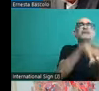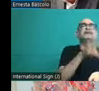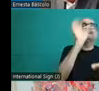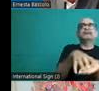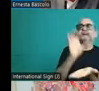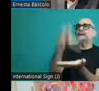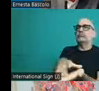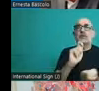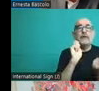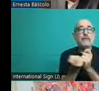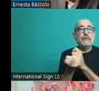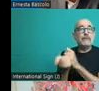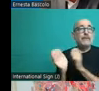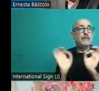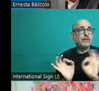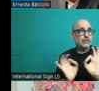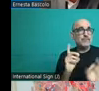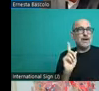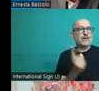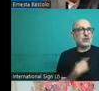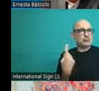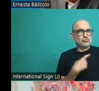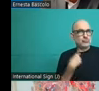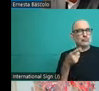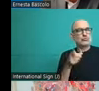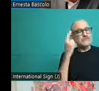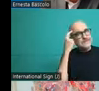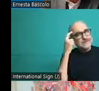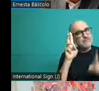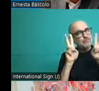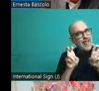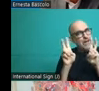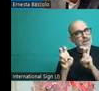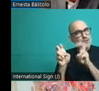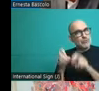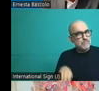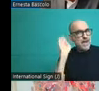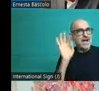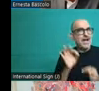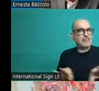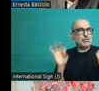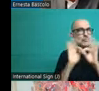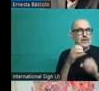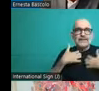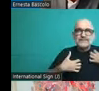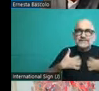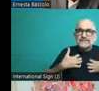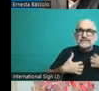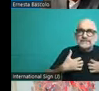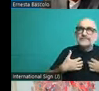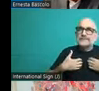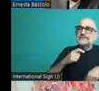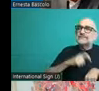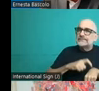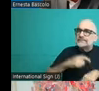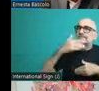without further changes or ratification. And this is important because